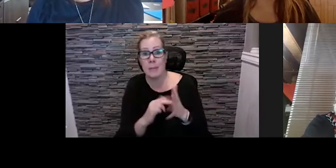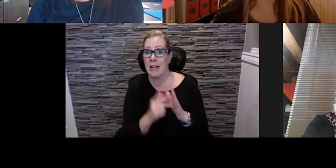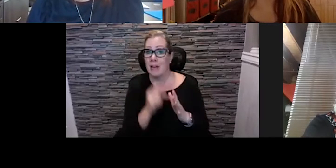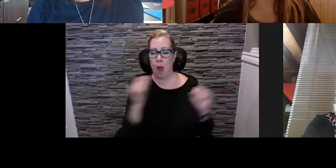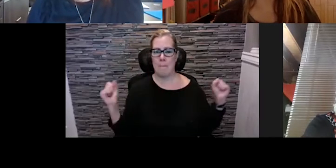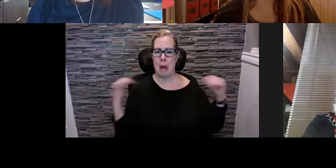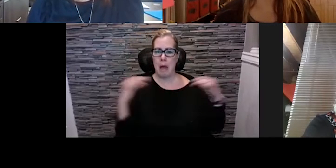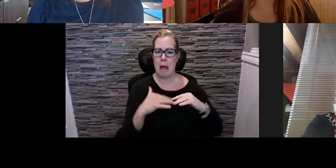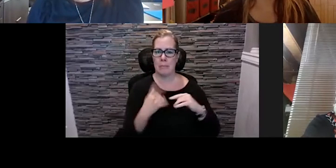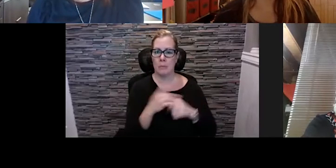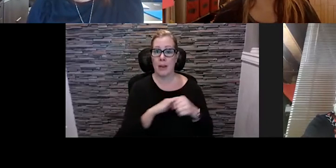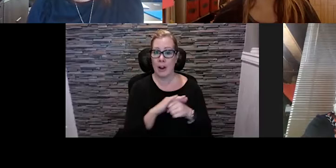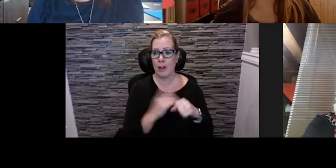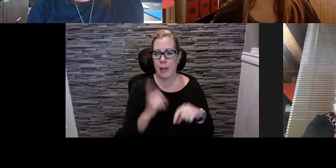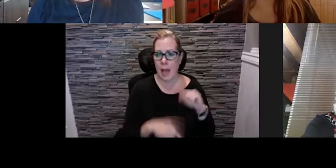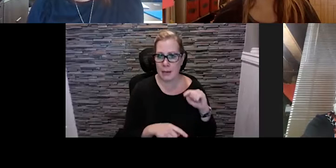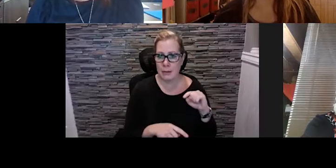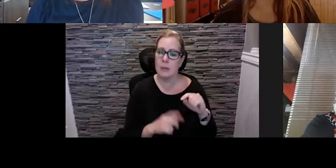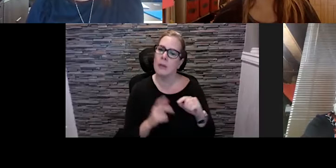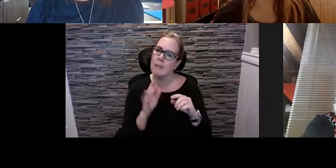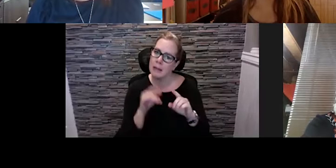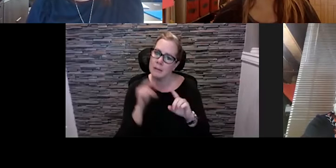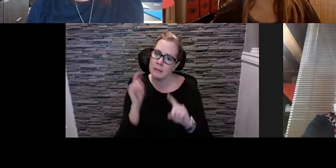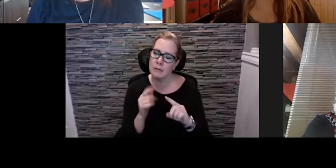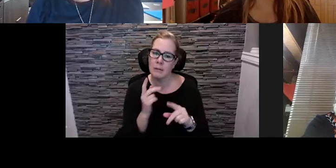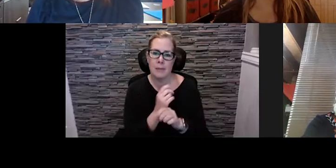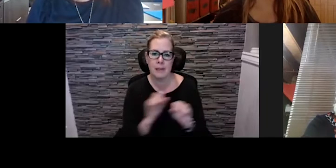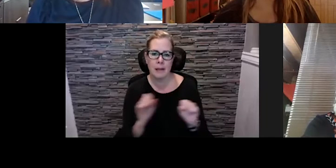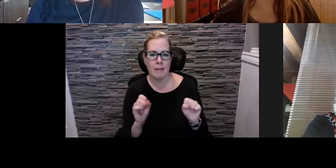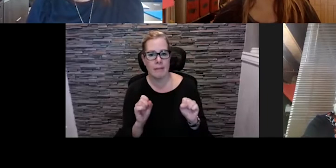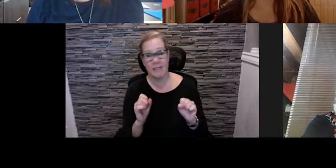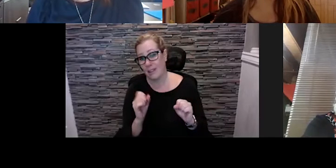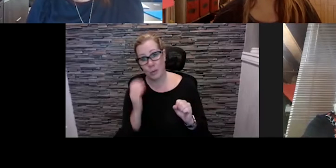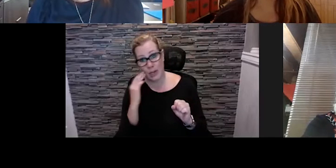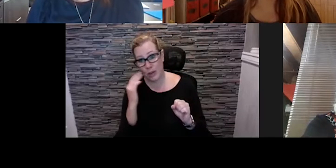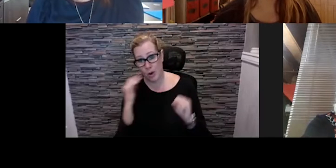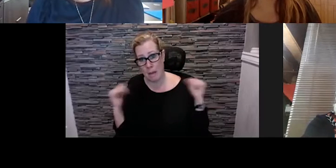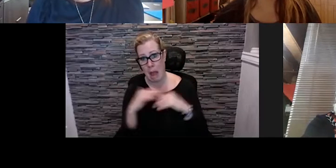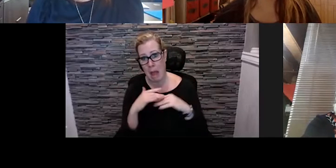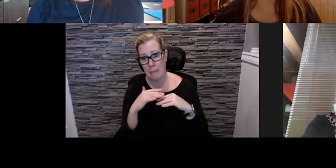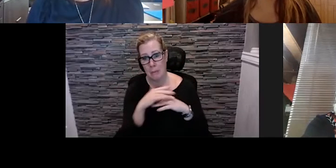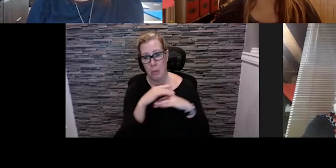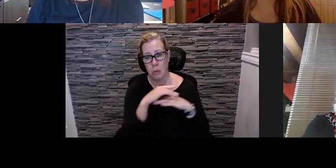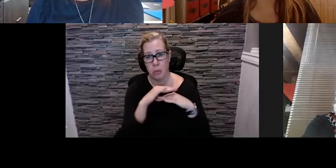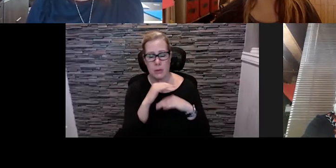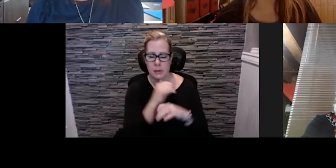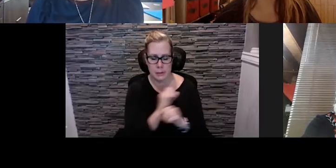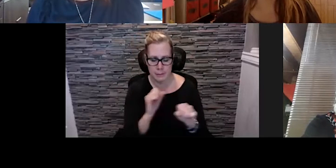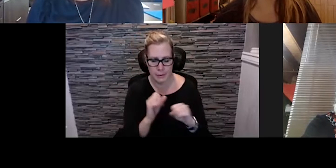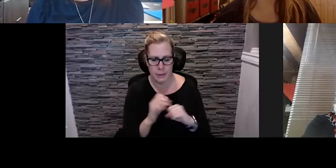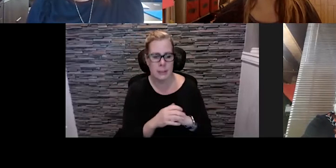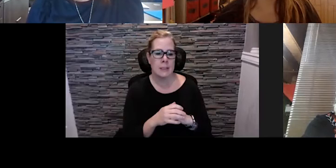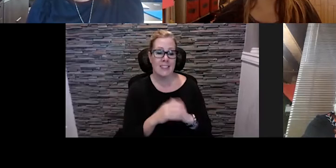coming in congregating in one place, which we all know is not the safest way to do things right now. And so I